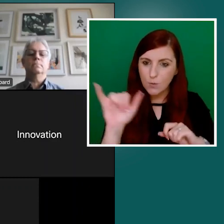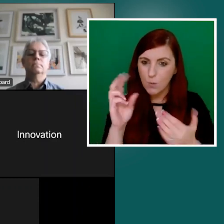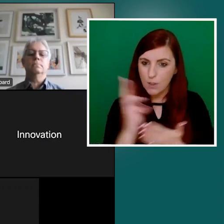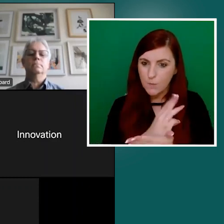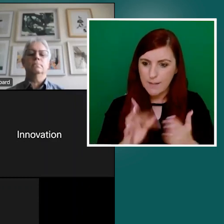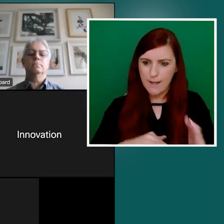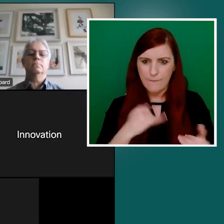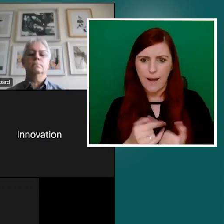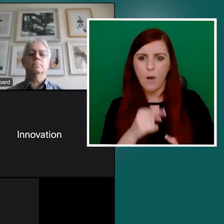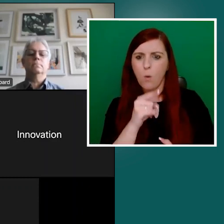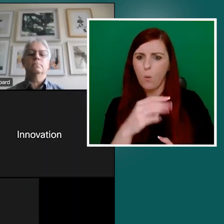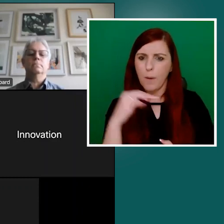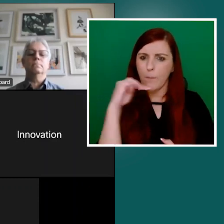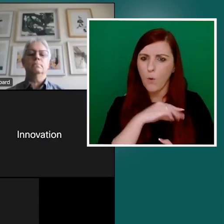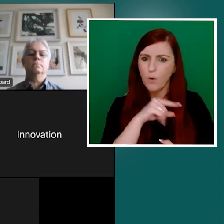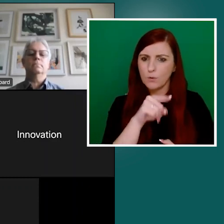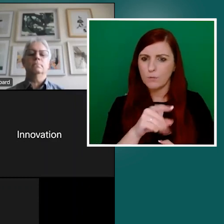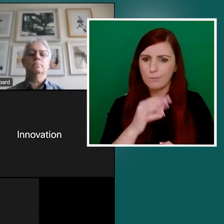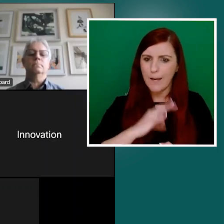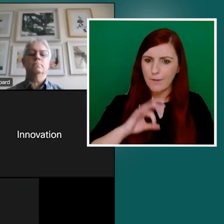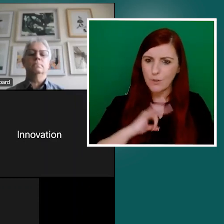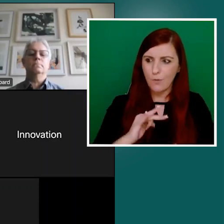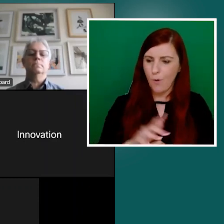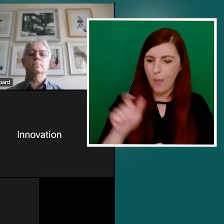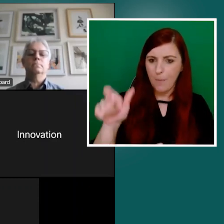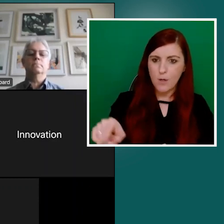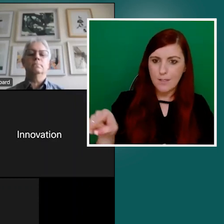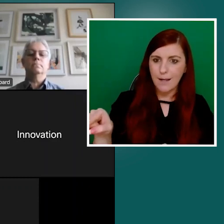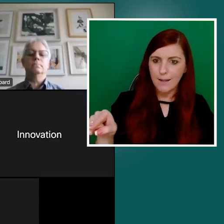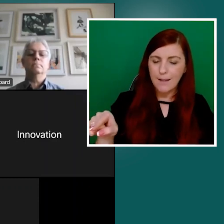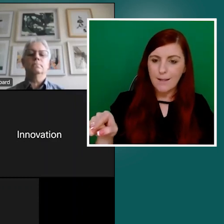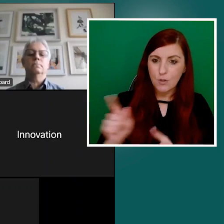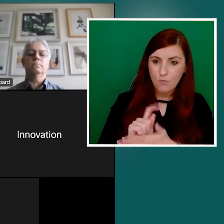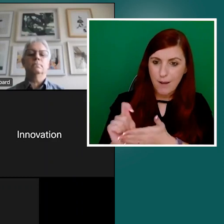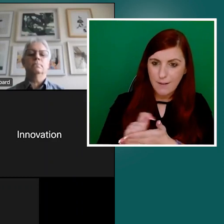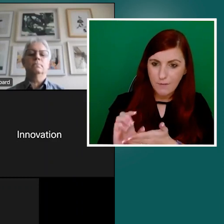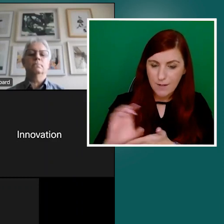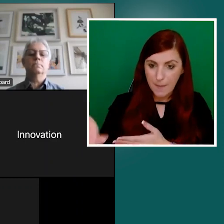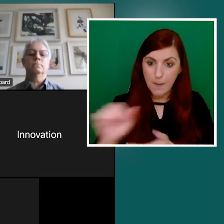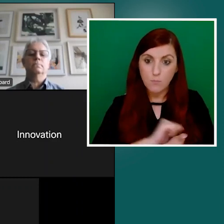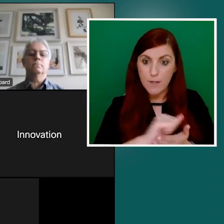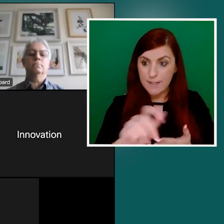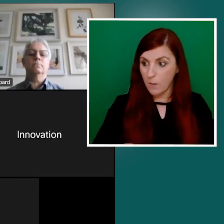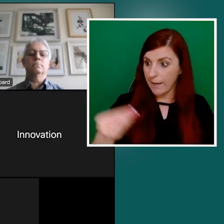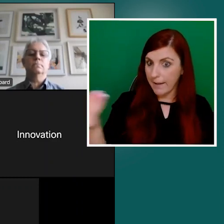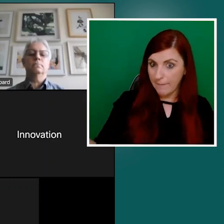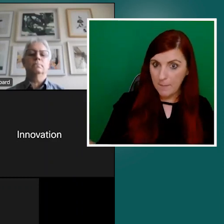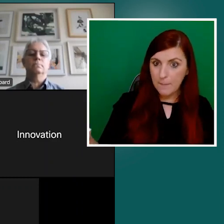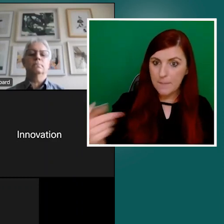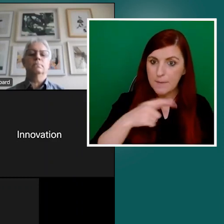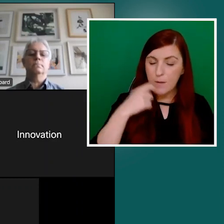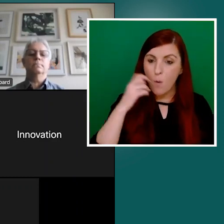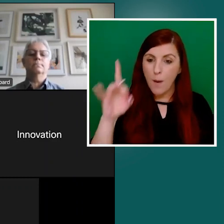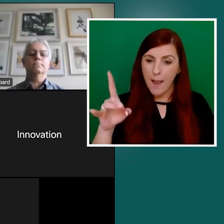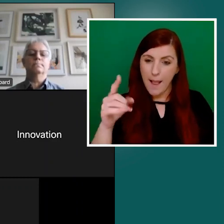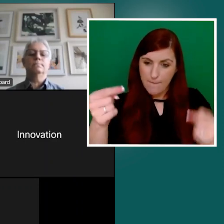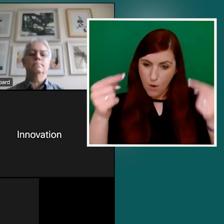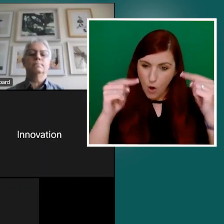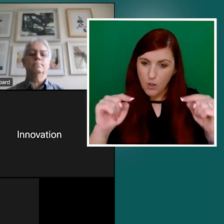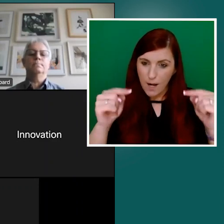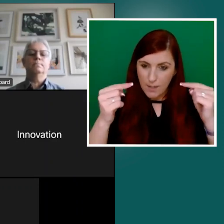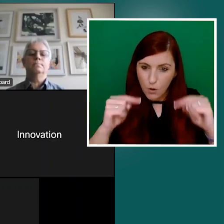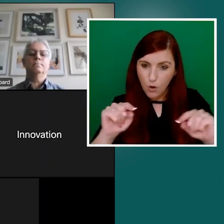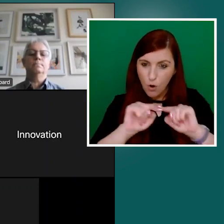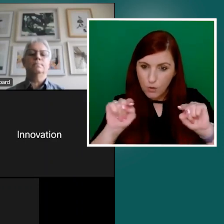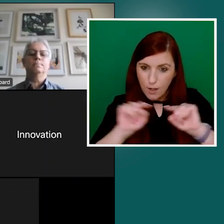useful to this particular individual, print it out again and hand it and say, OK, I've underlined now the parts of this that are relevant to you.